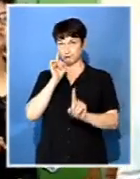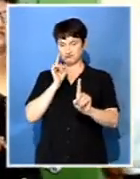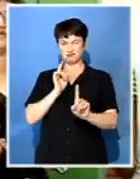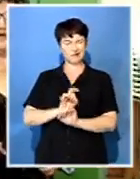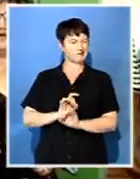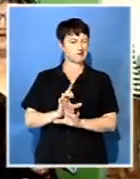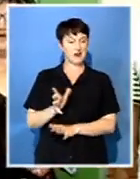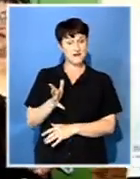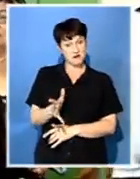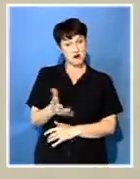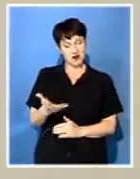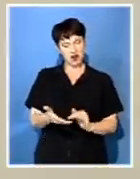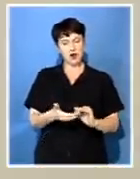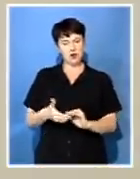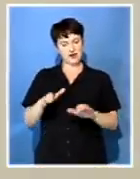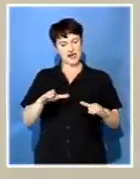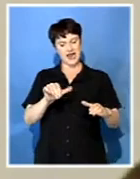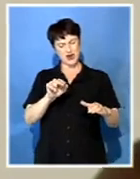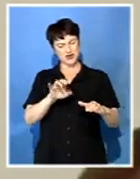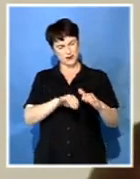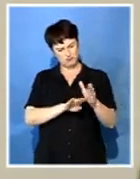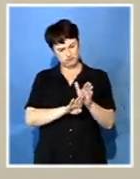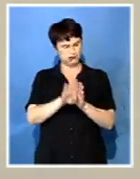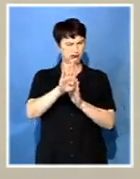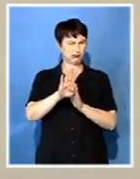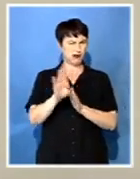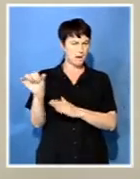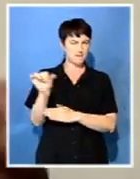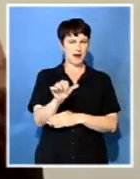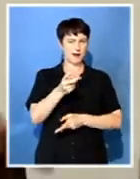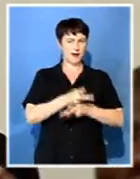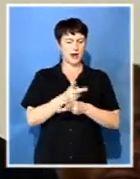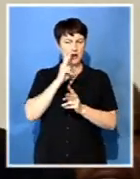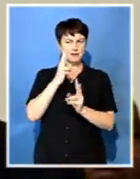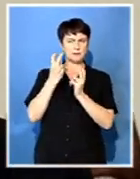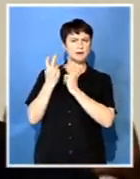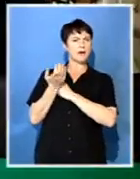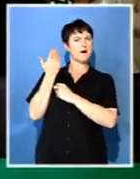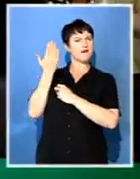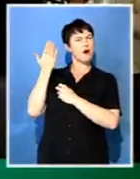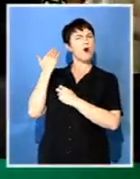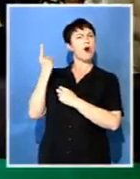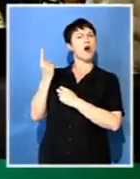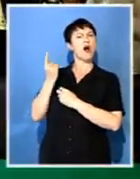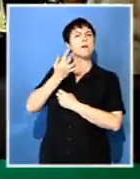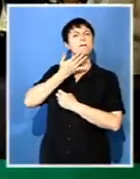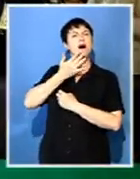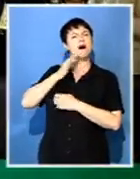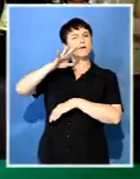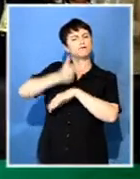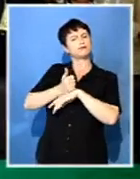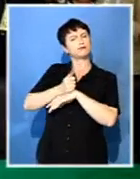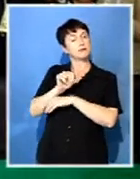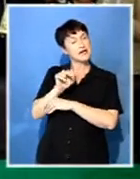to revive the organization by tapping into the values and lessons of its founding fathers. Simkita Manguna na